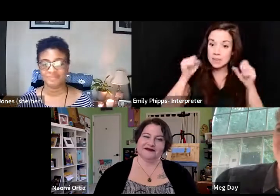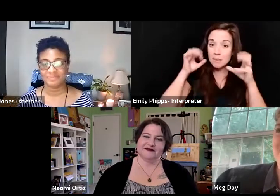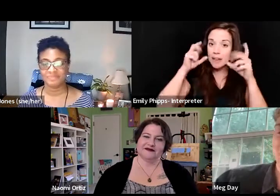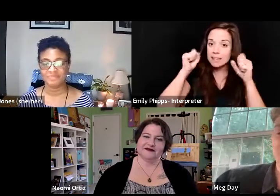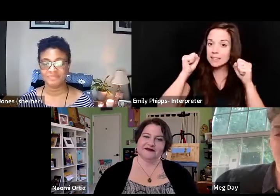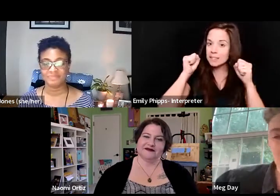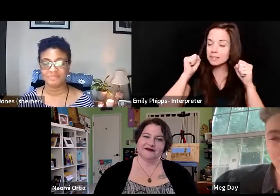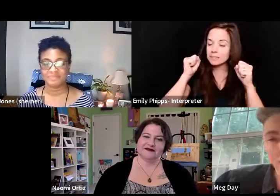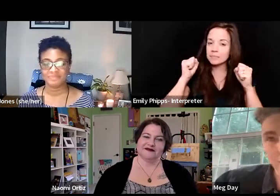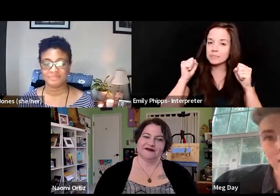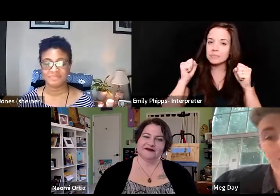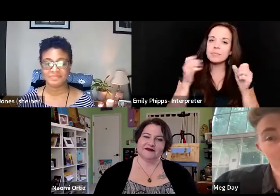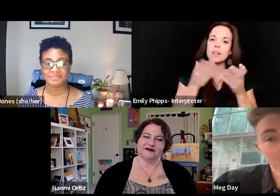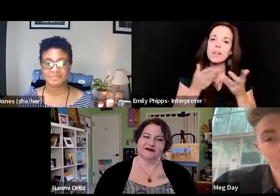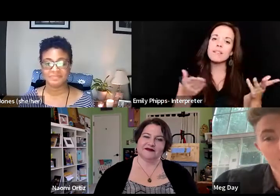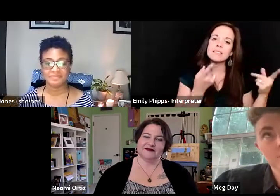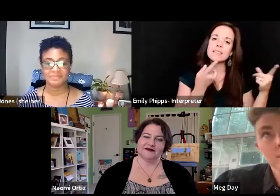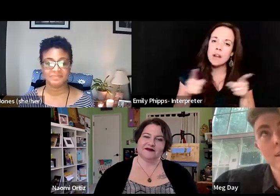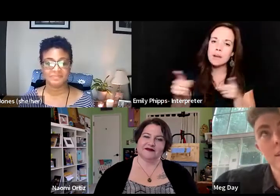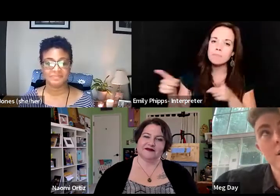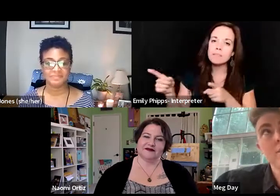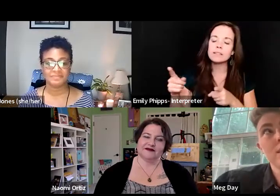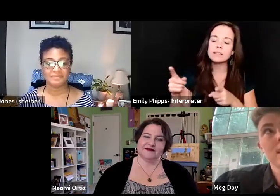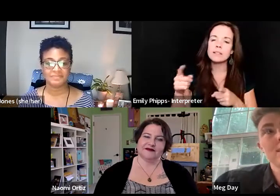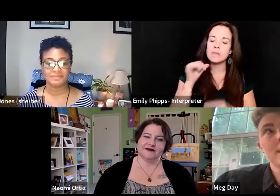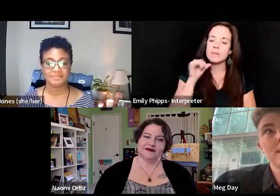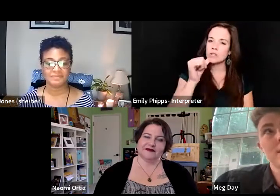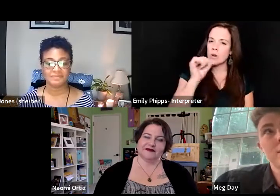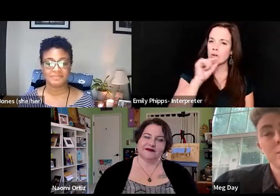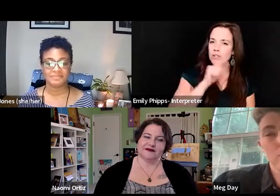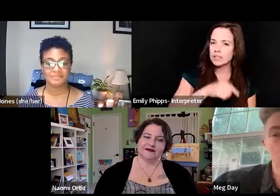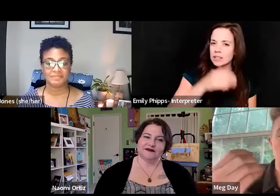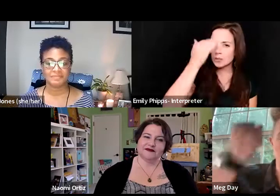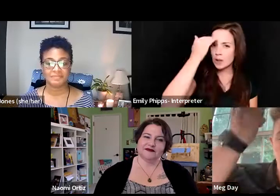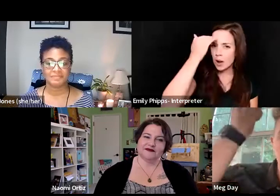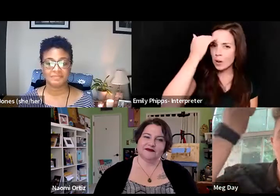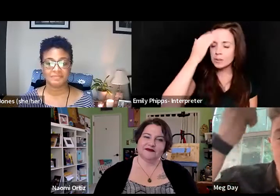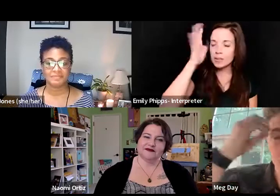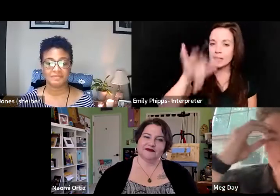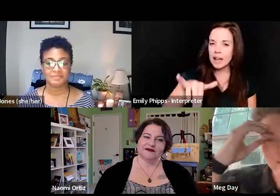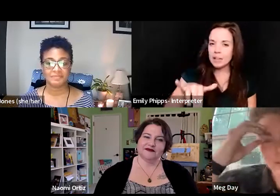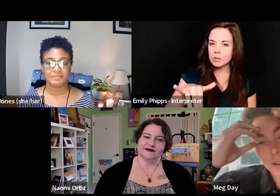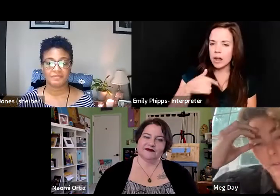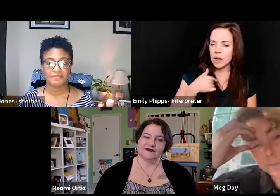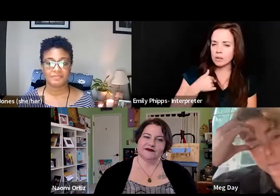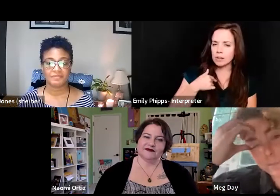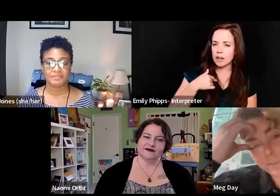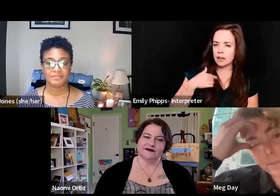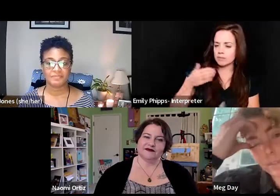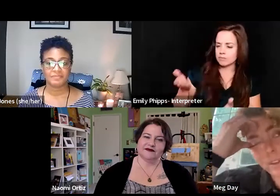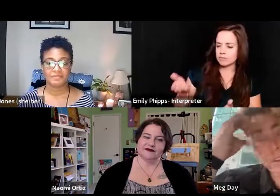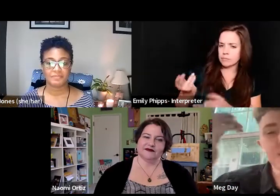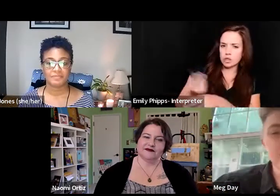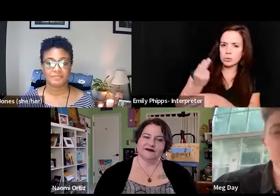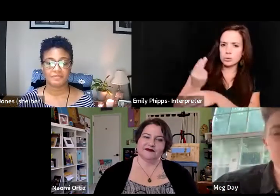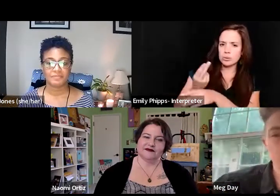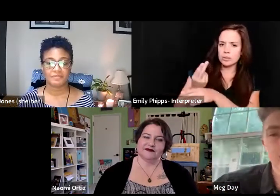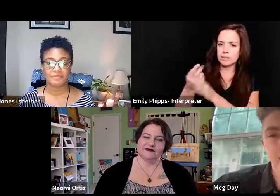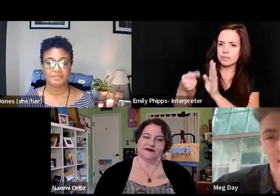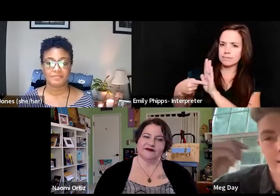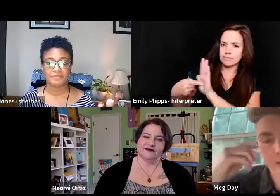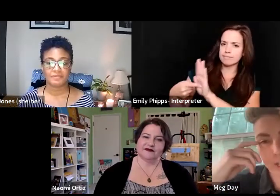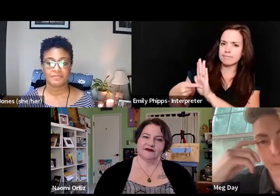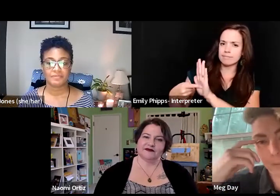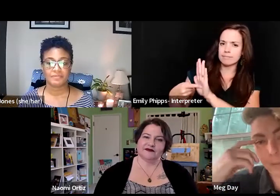so there are things that are happening, but again, I don't really know that that's like what I would hold up as, you know, like that's